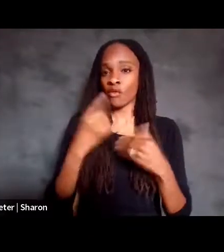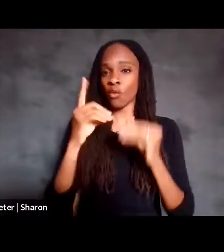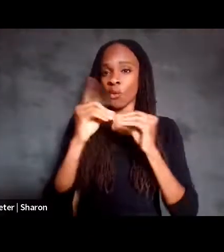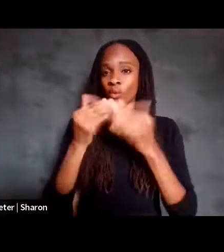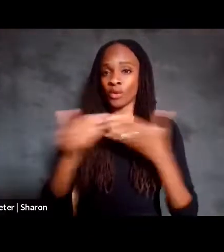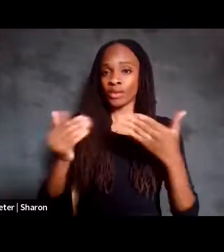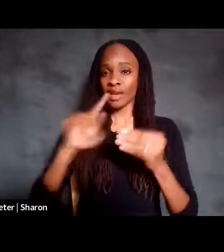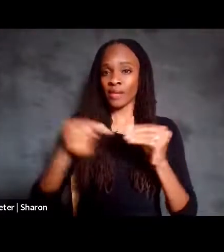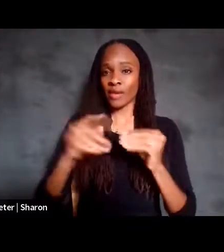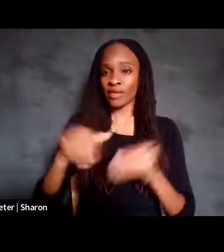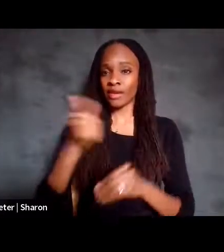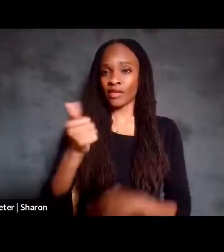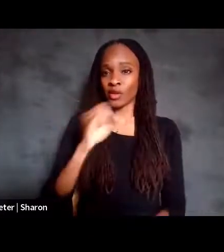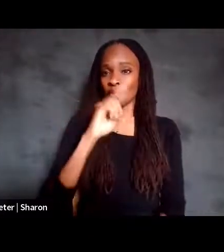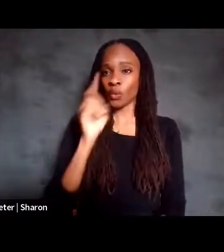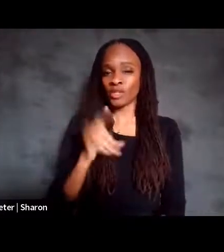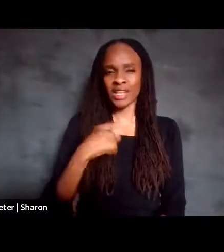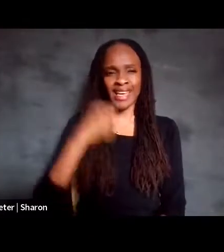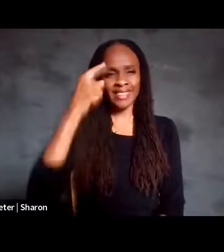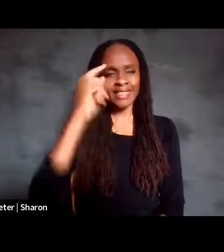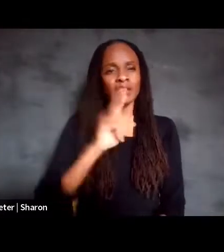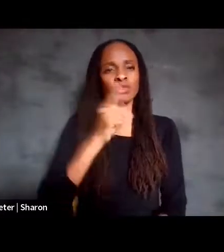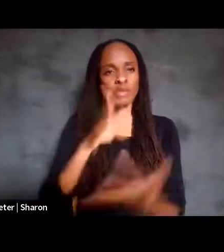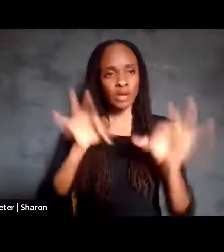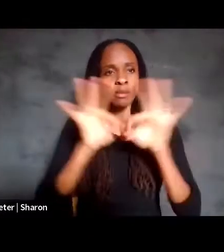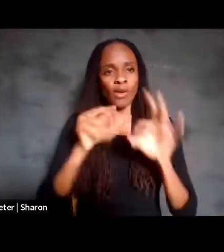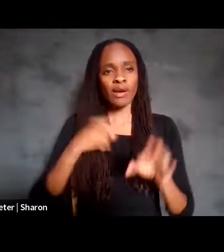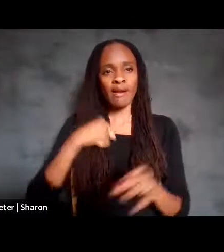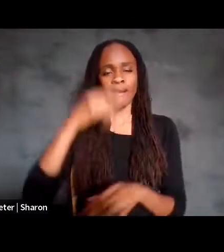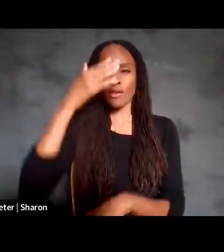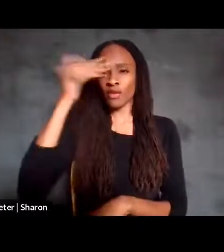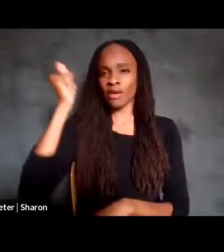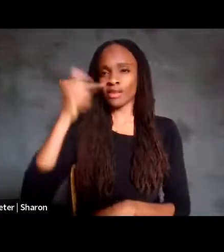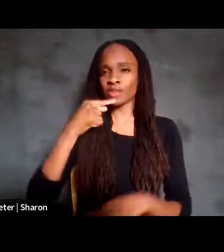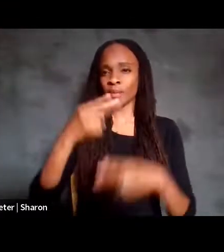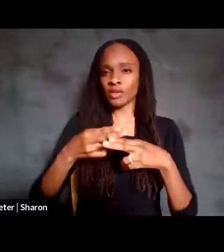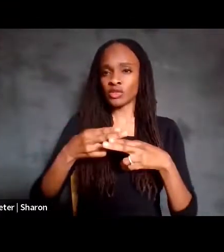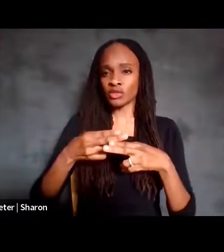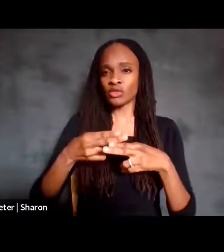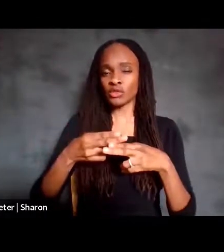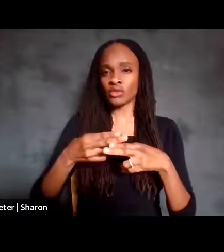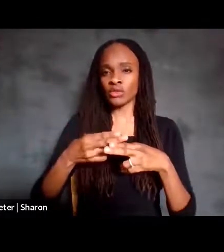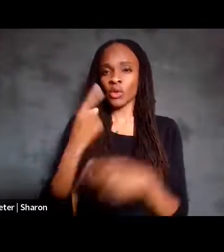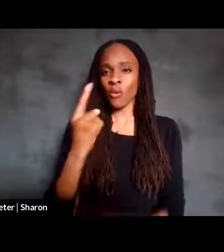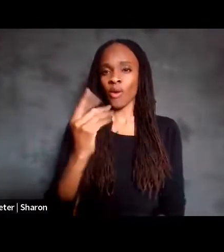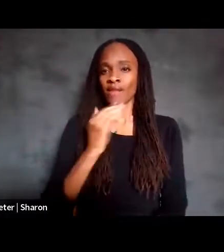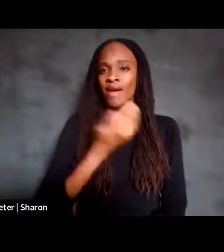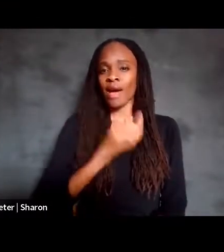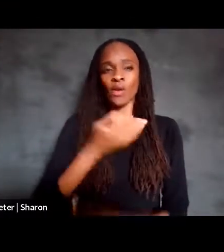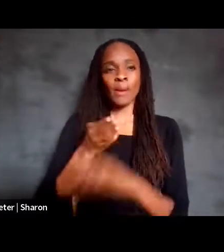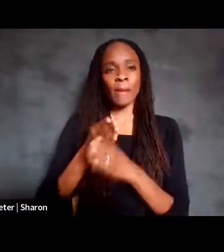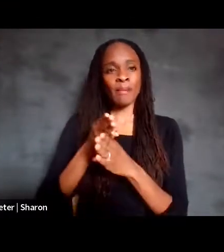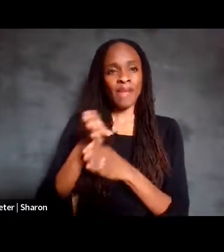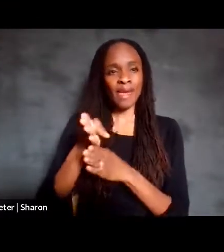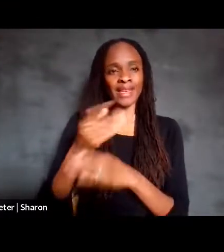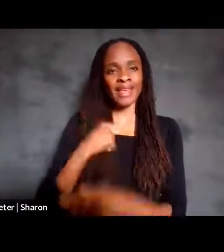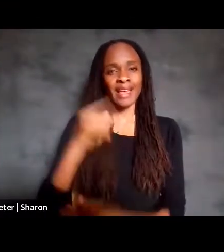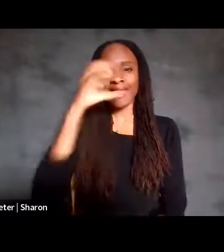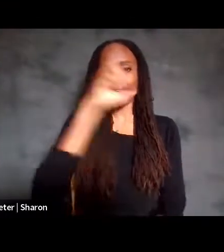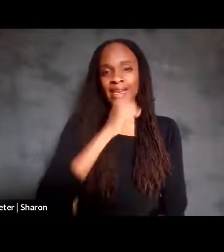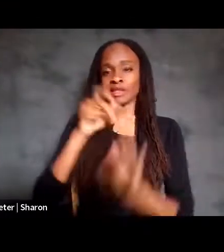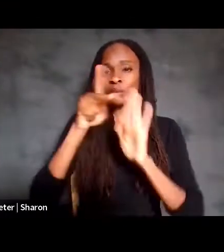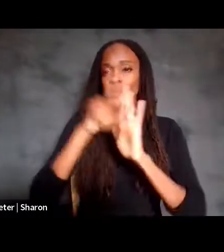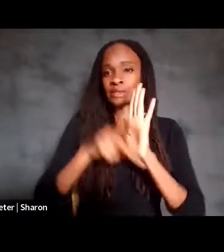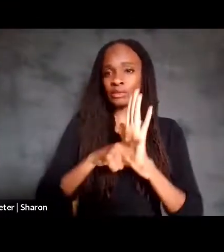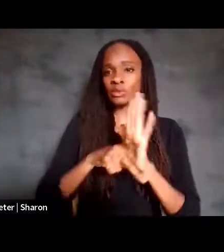other question that I think is really important I forgot to mention, which is one of our main, I guess, principles that we